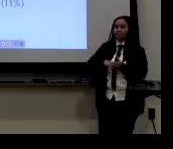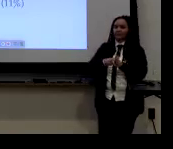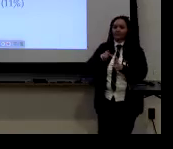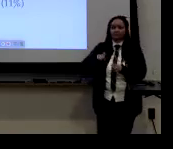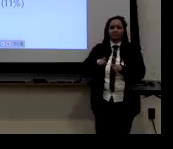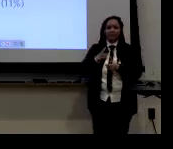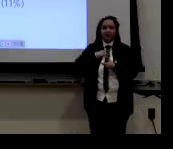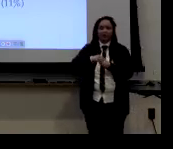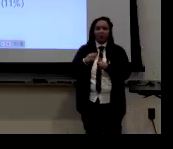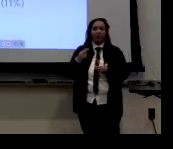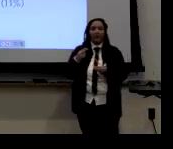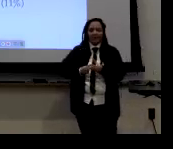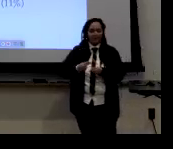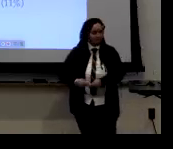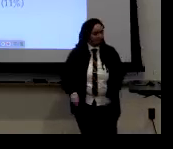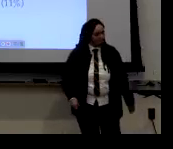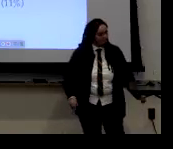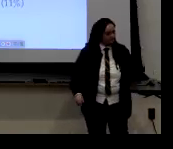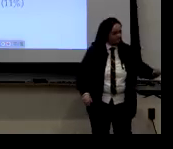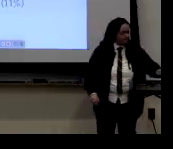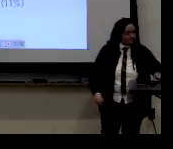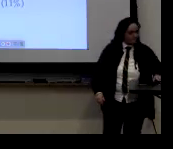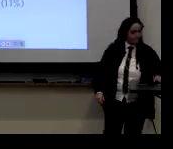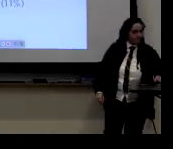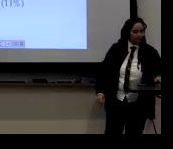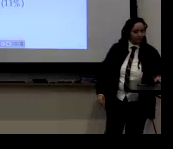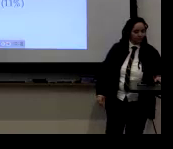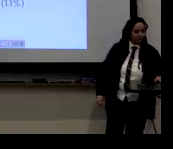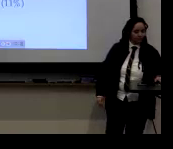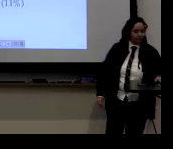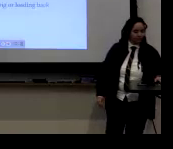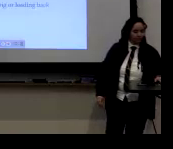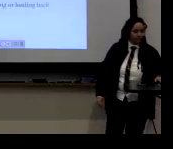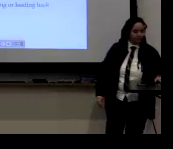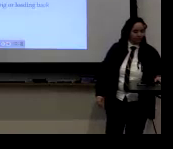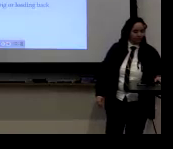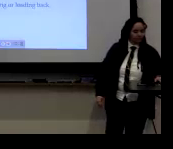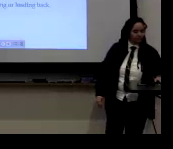pattern when people introduce themselves, um, most of them used the sign name.